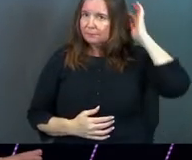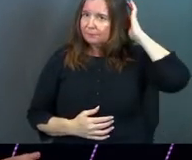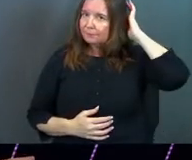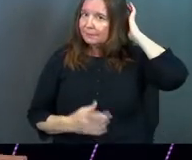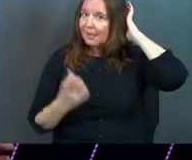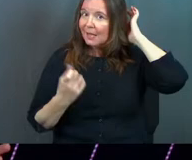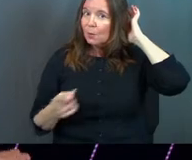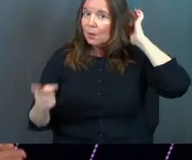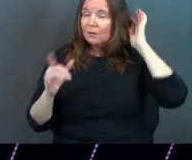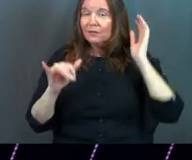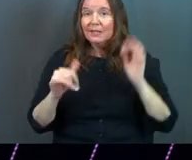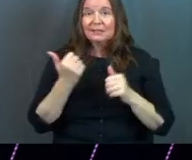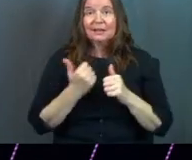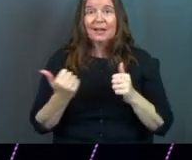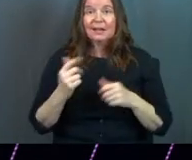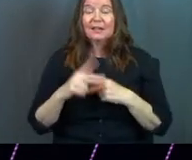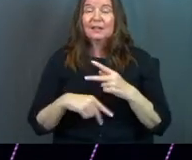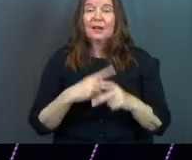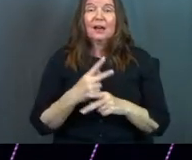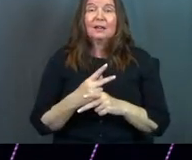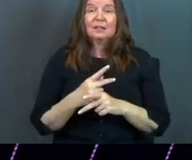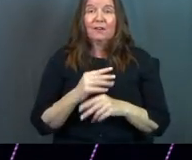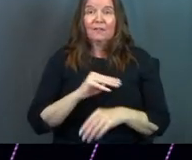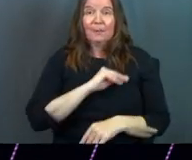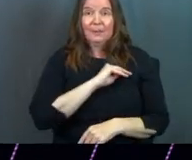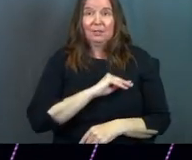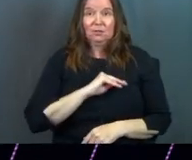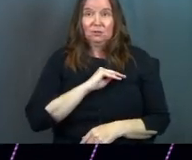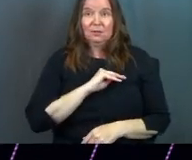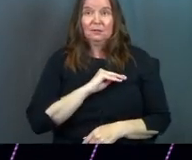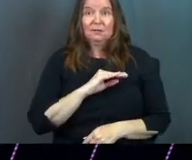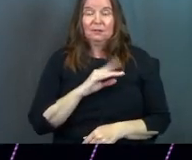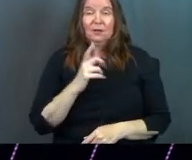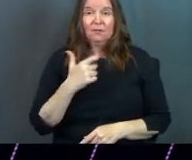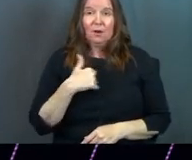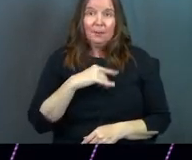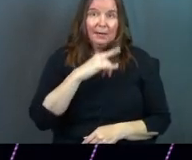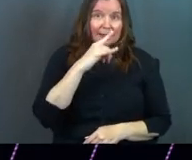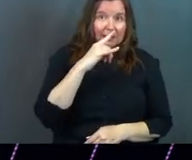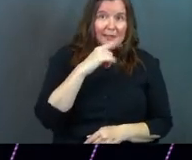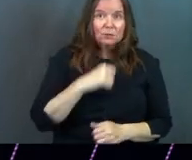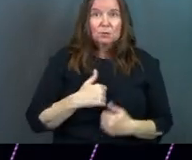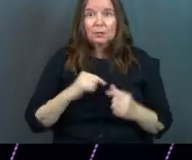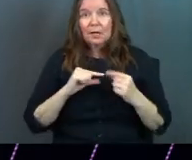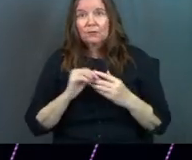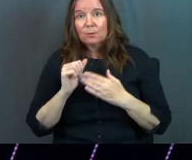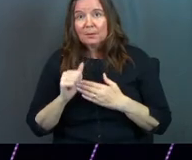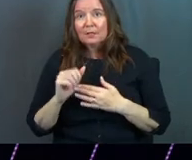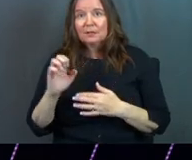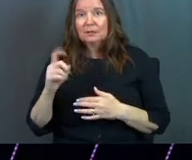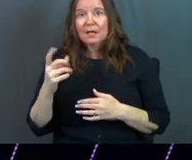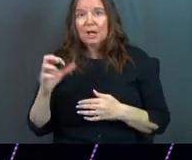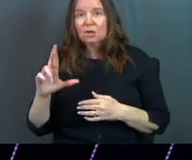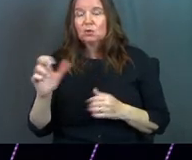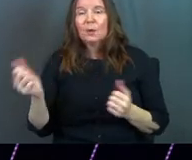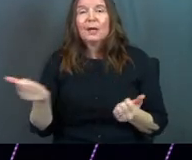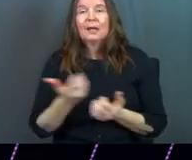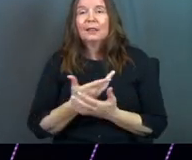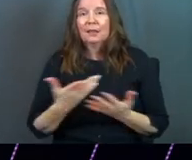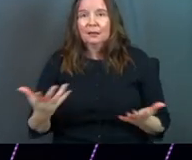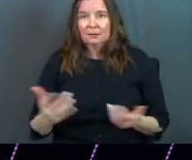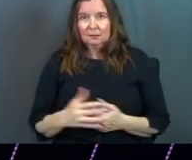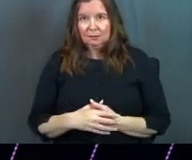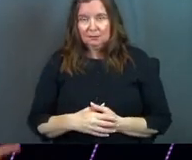Any one of you that is in any kind of ministry. From our kids to life group leading to elderly to anything.